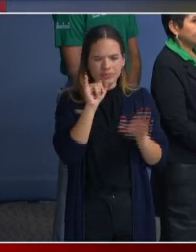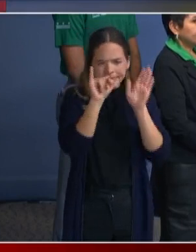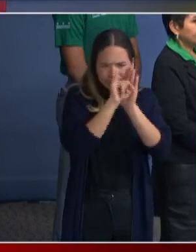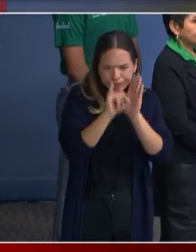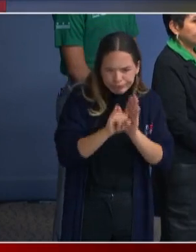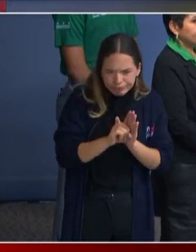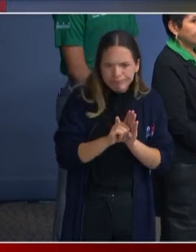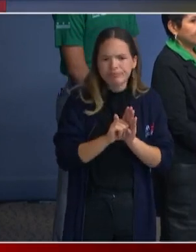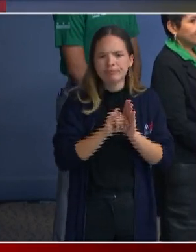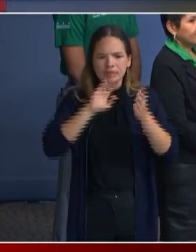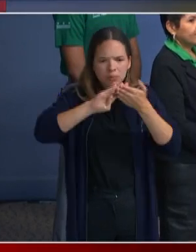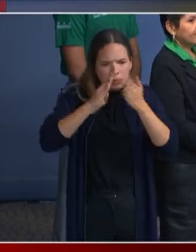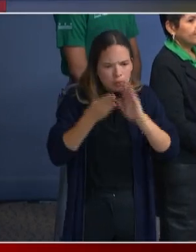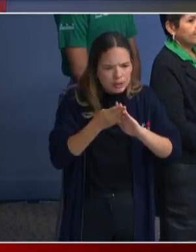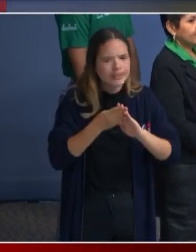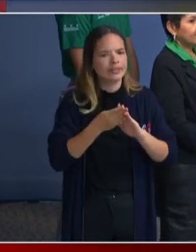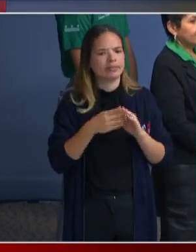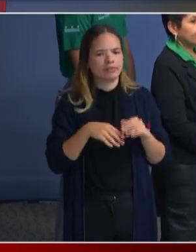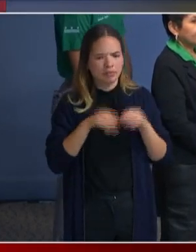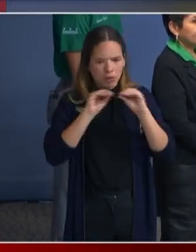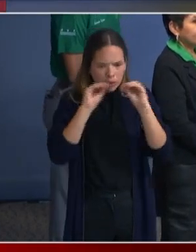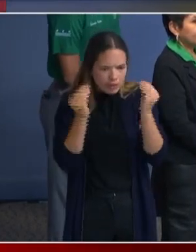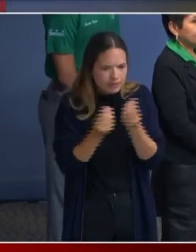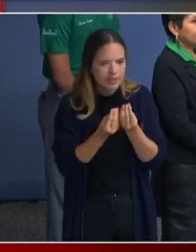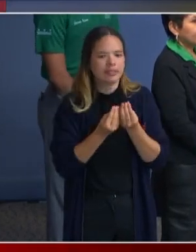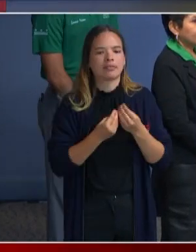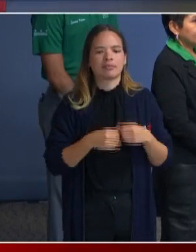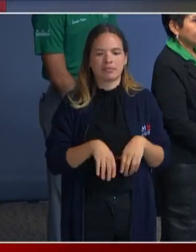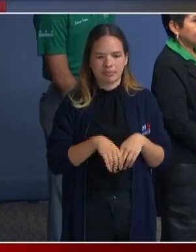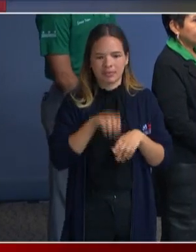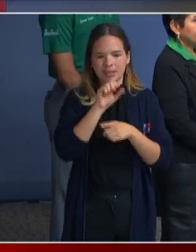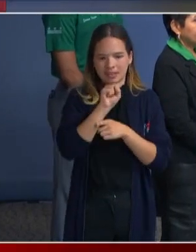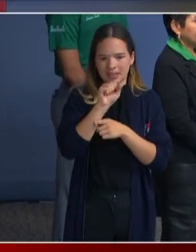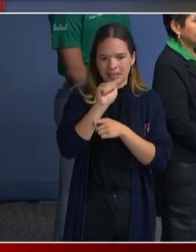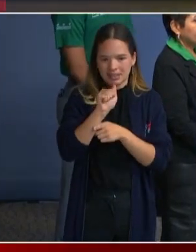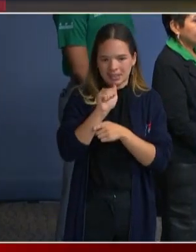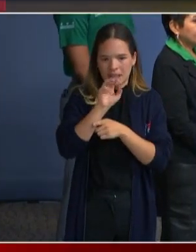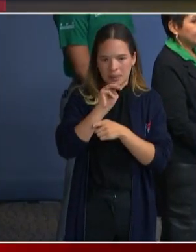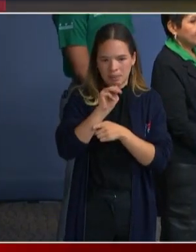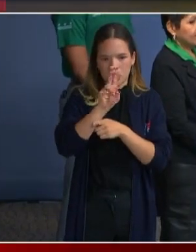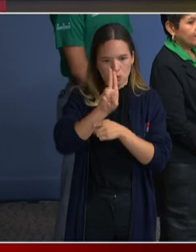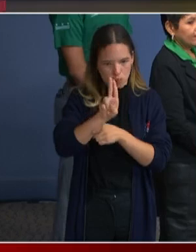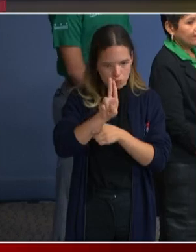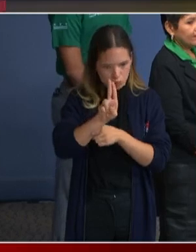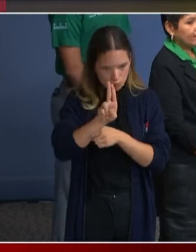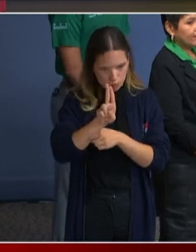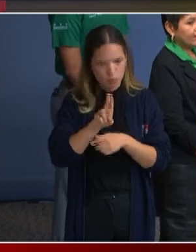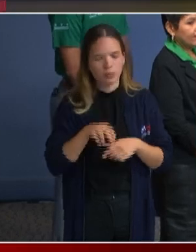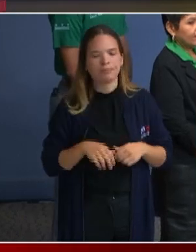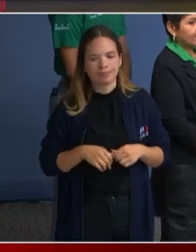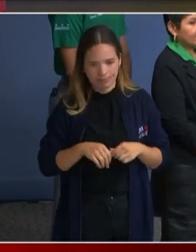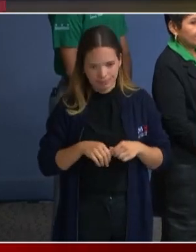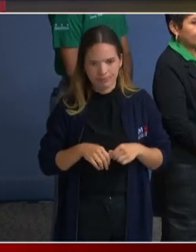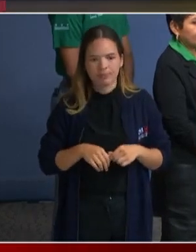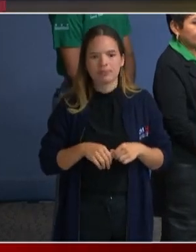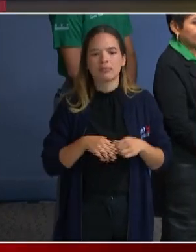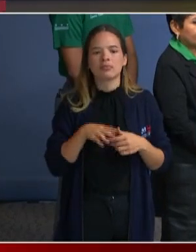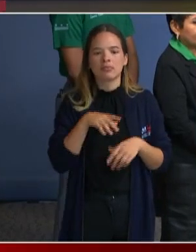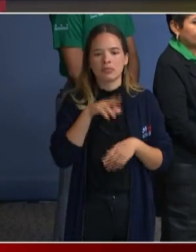community-based organization SAMU in our case in the United Way who has helped facilitate